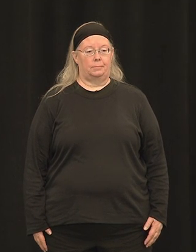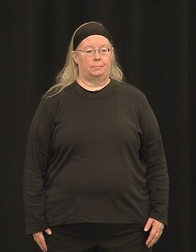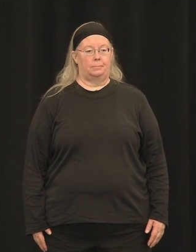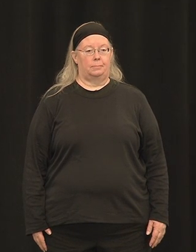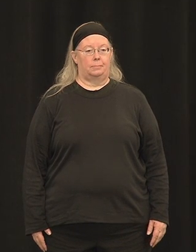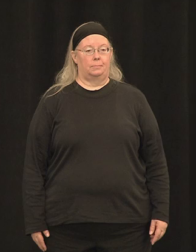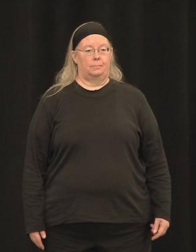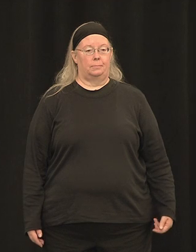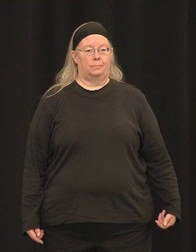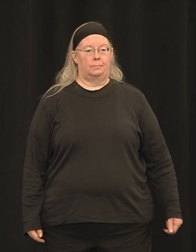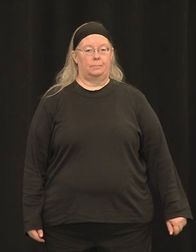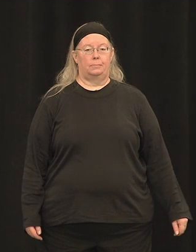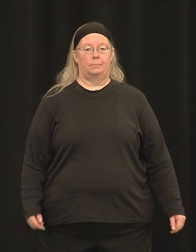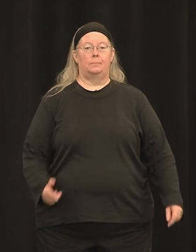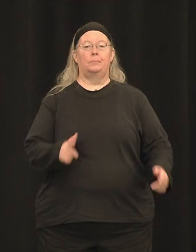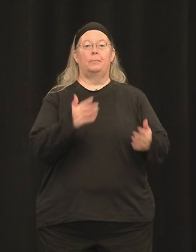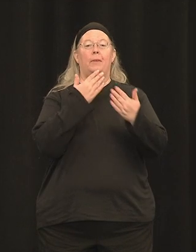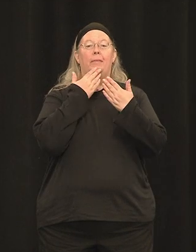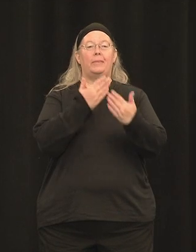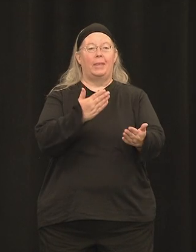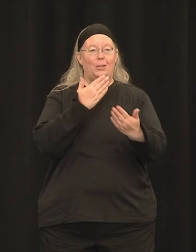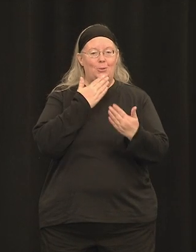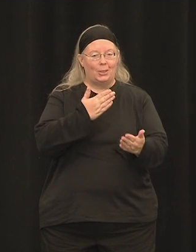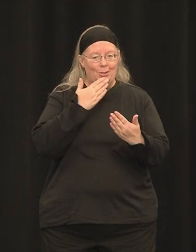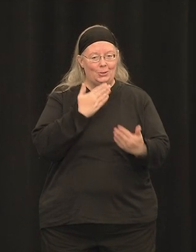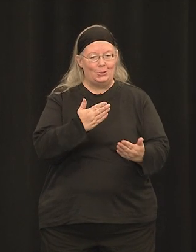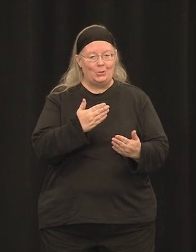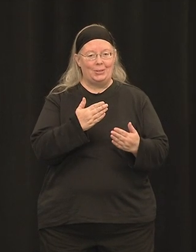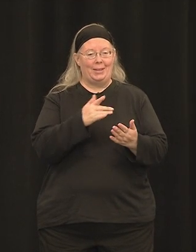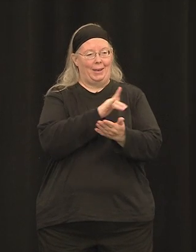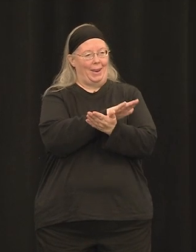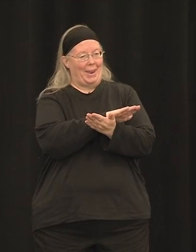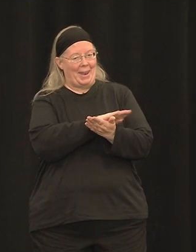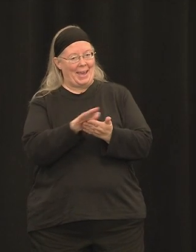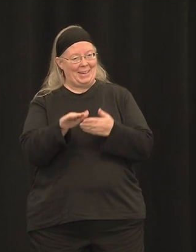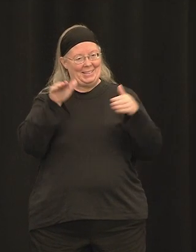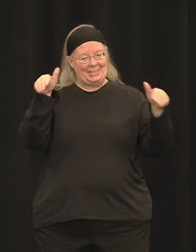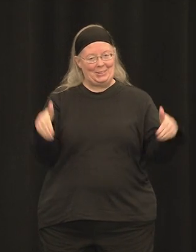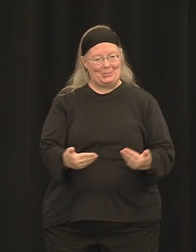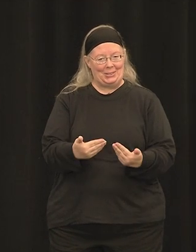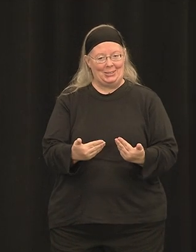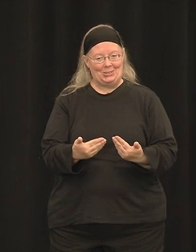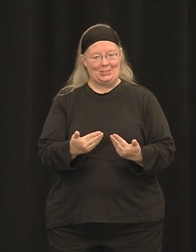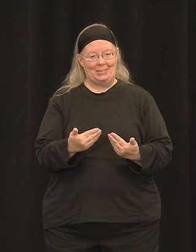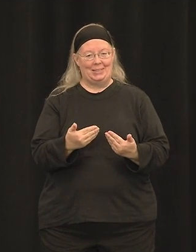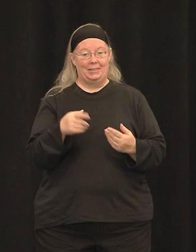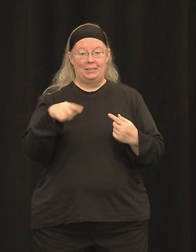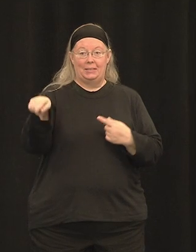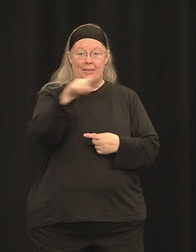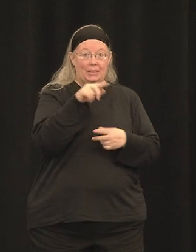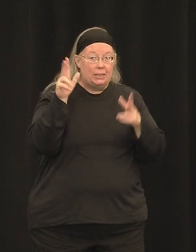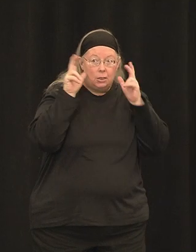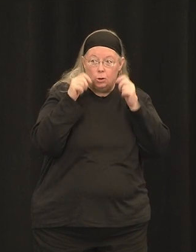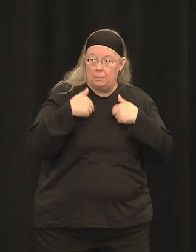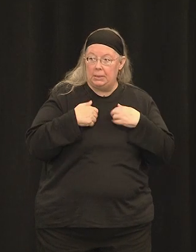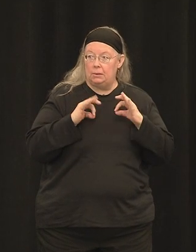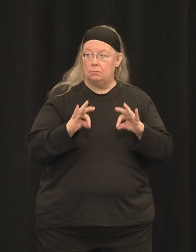Thank you very much for that very nice introduction. Can everyone hear me okay? All right.